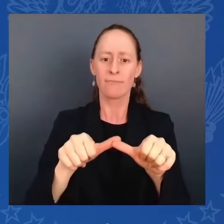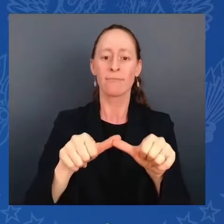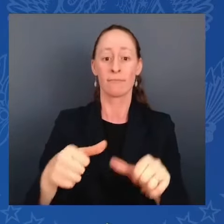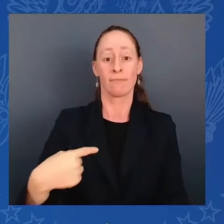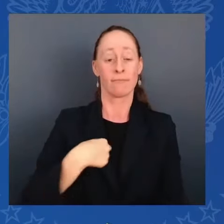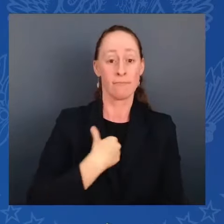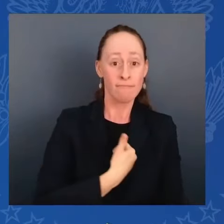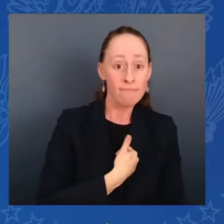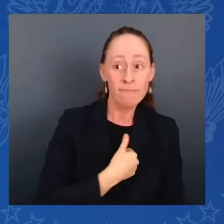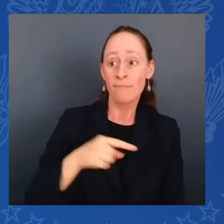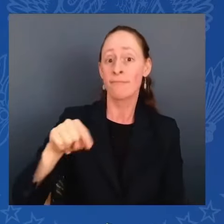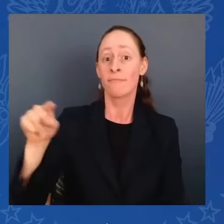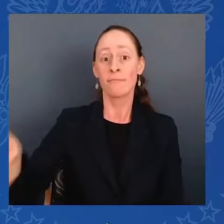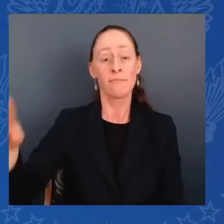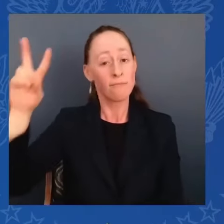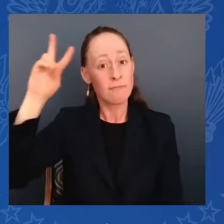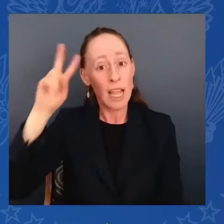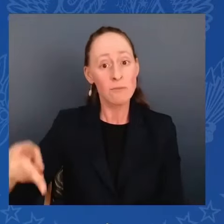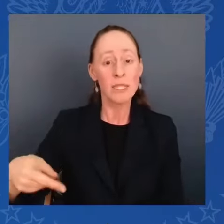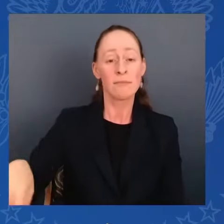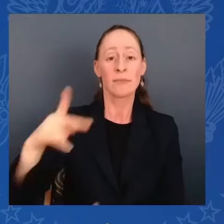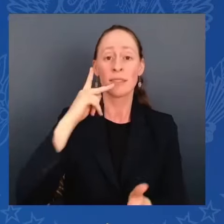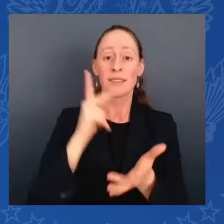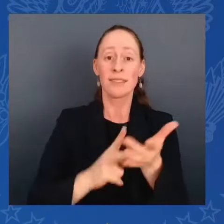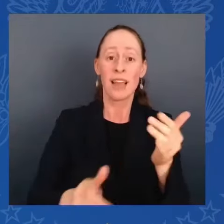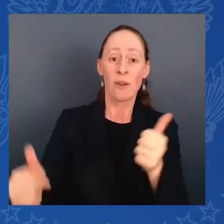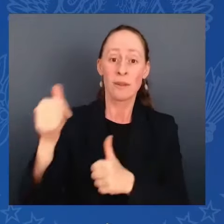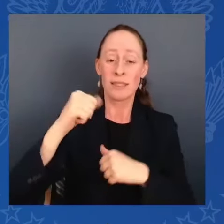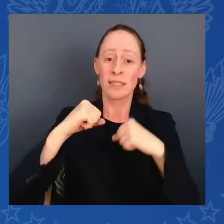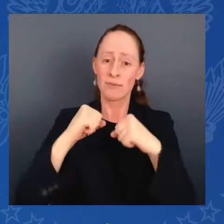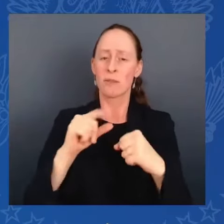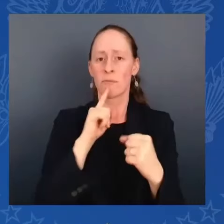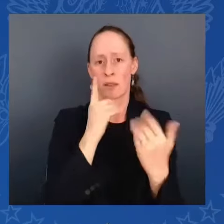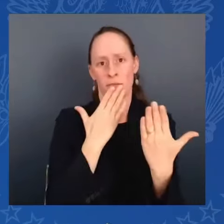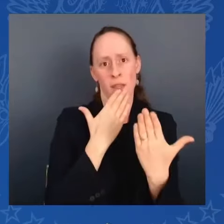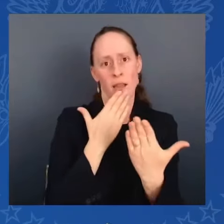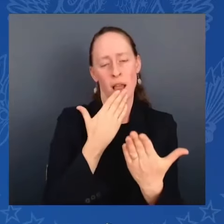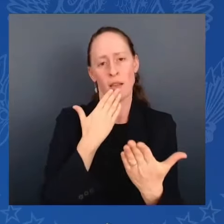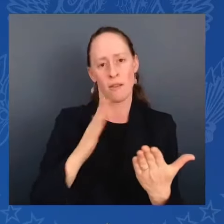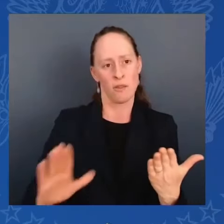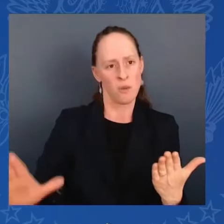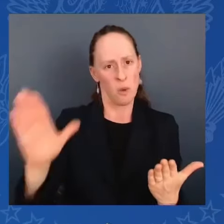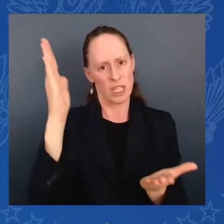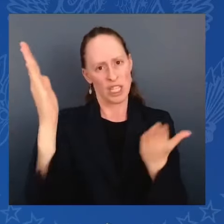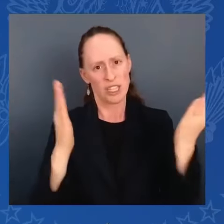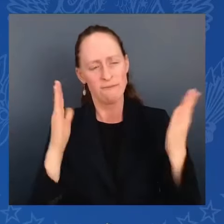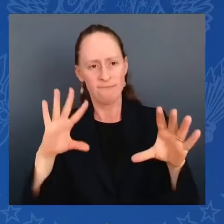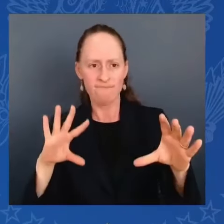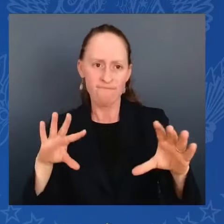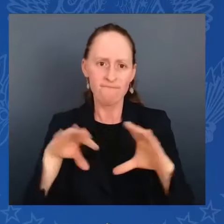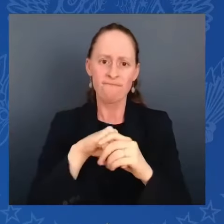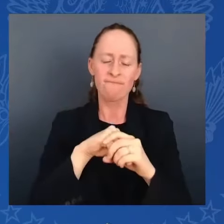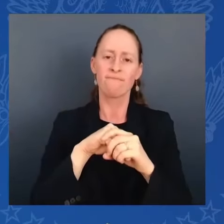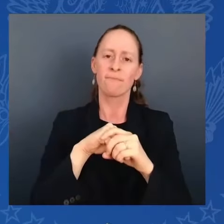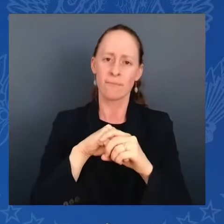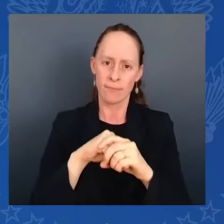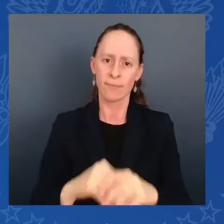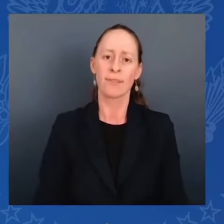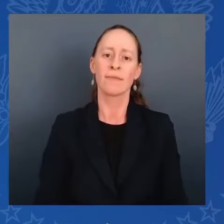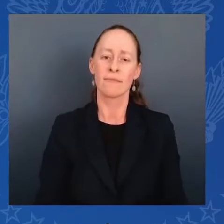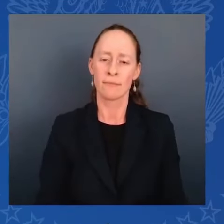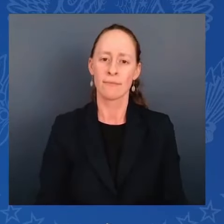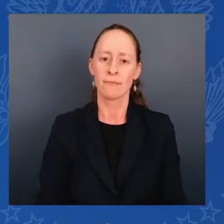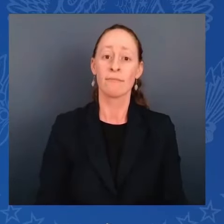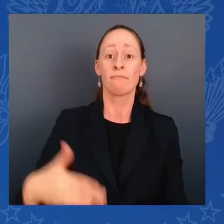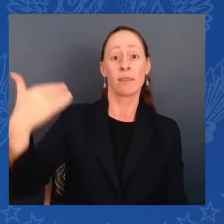sacrifice. Let me close with this. Last month, Jill and I traveled to Normandy, France, to commemorate the 80th anniversary of D-Day.